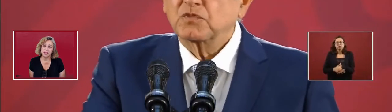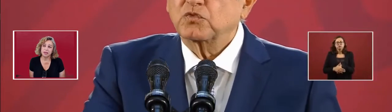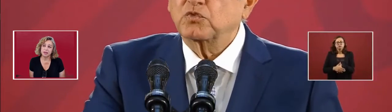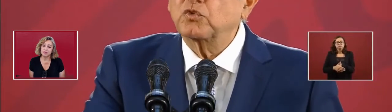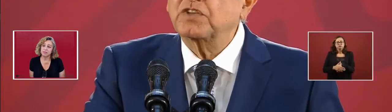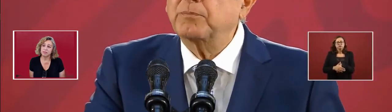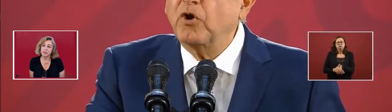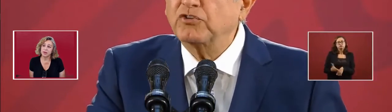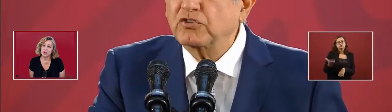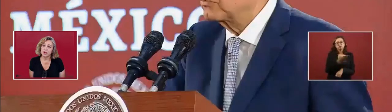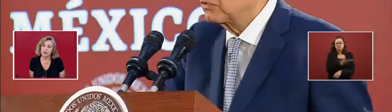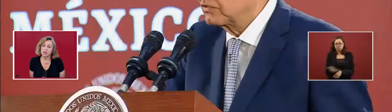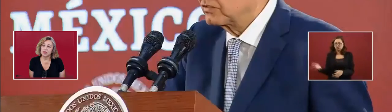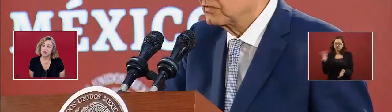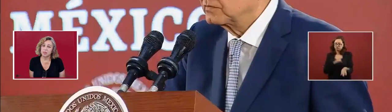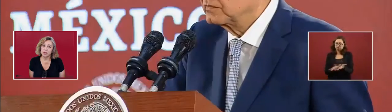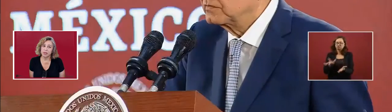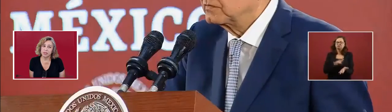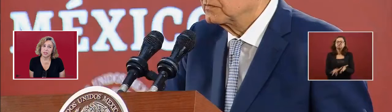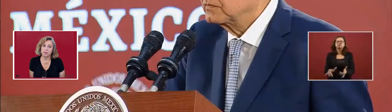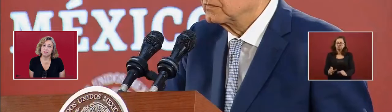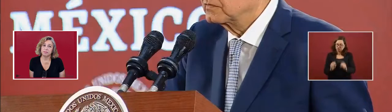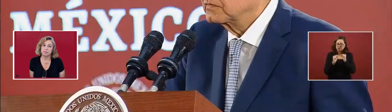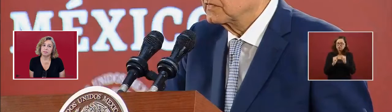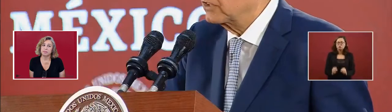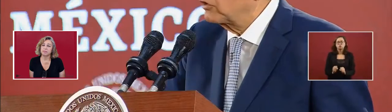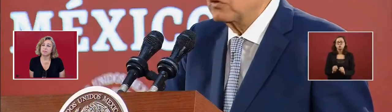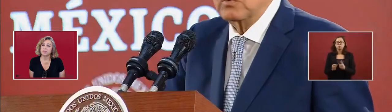guaranteed your supports.